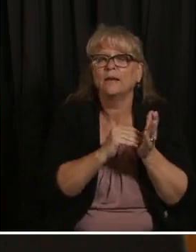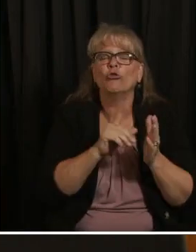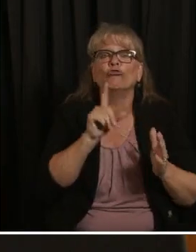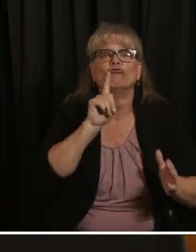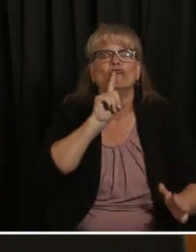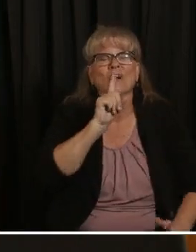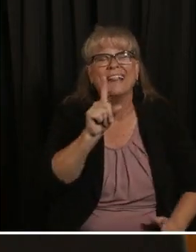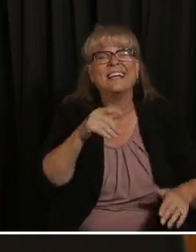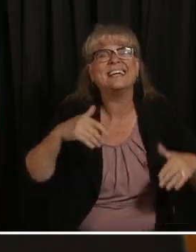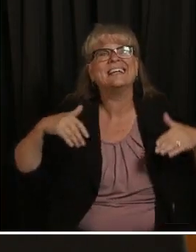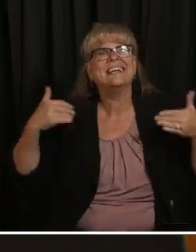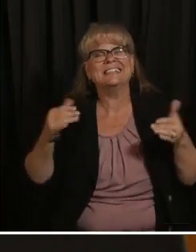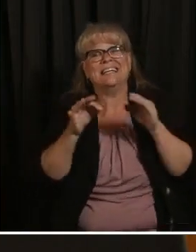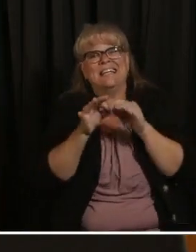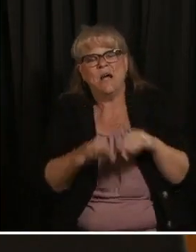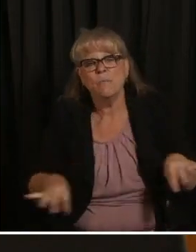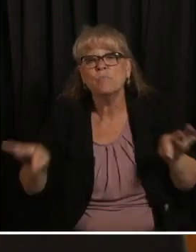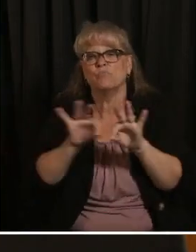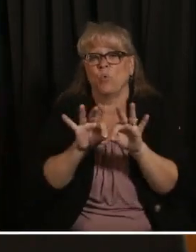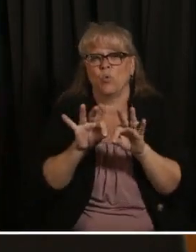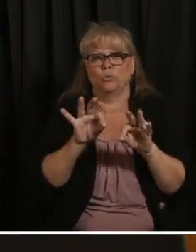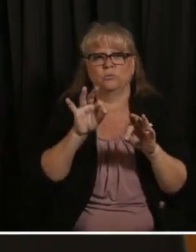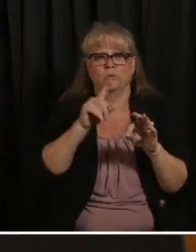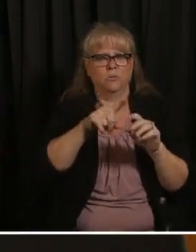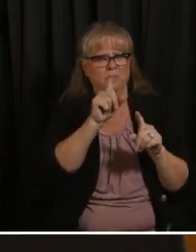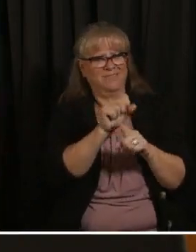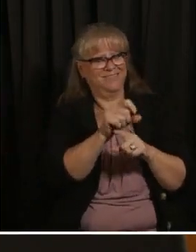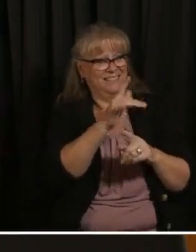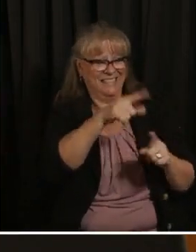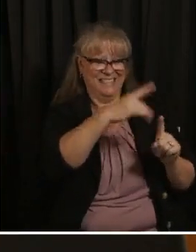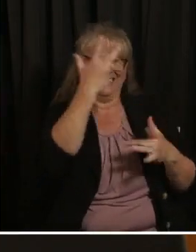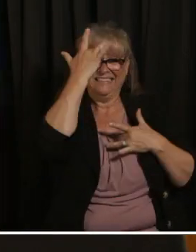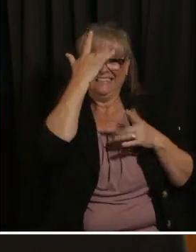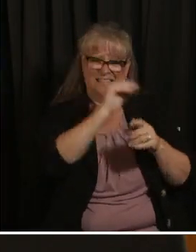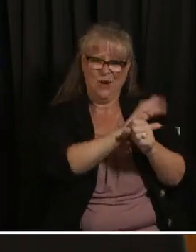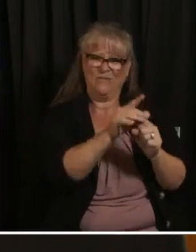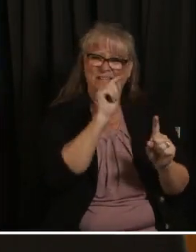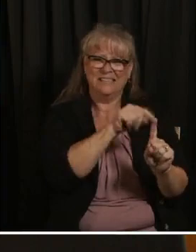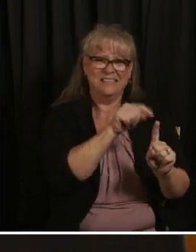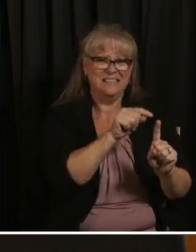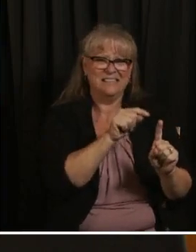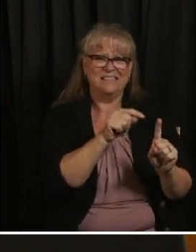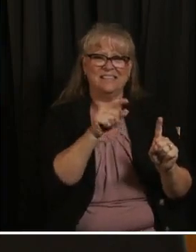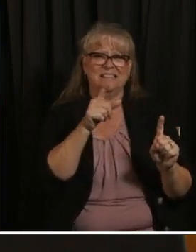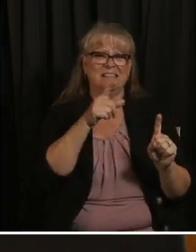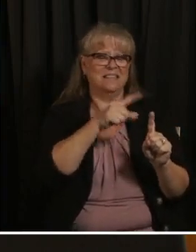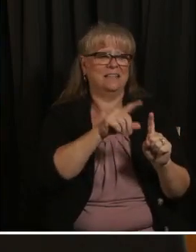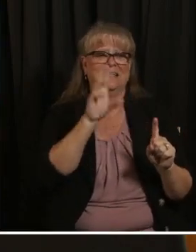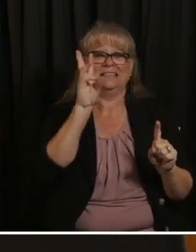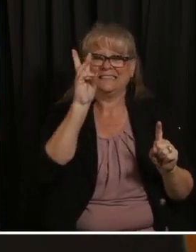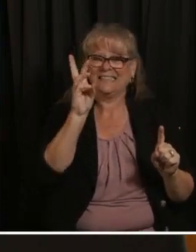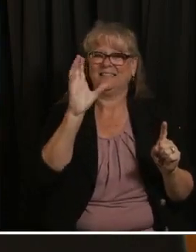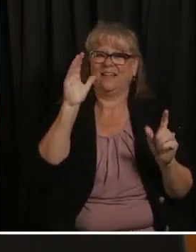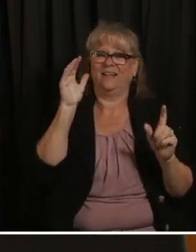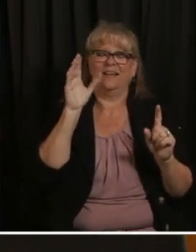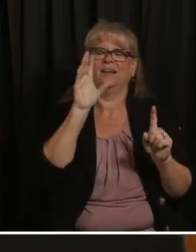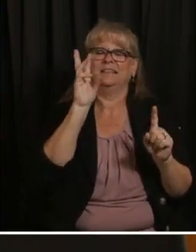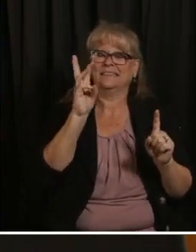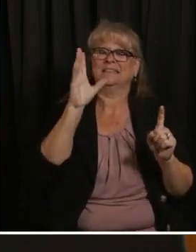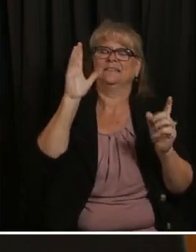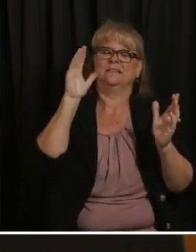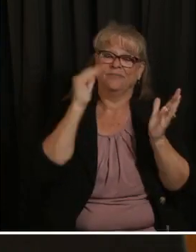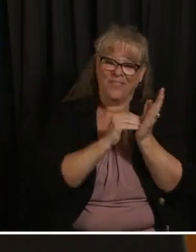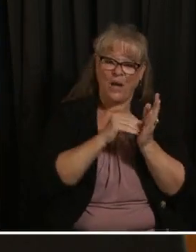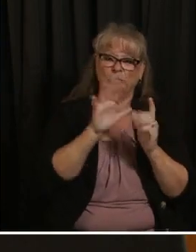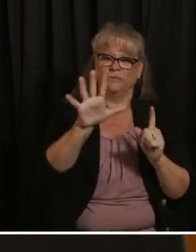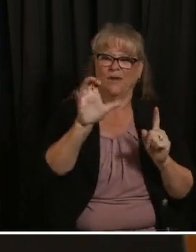getting COVID or compared to the pandemic which has taken over 6,500 of our fellow Coloradans from us our final winner